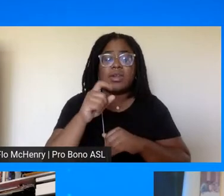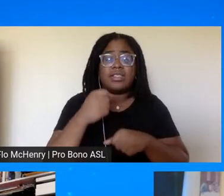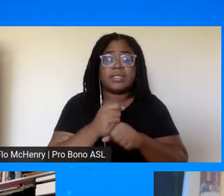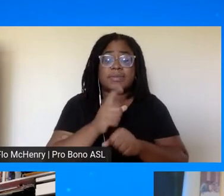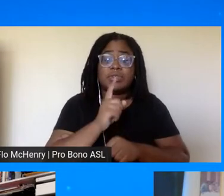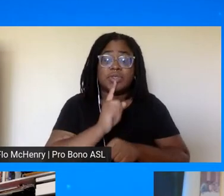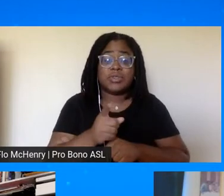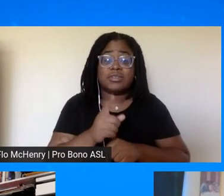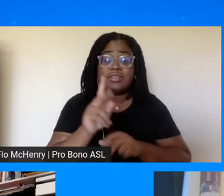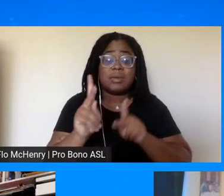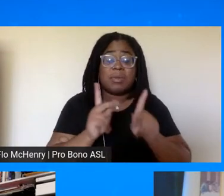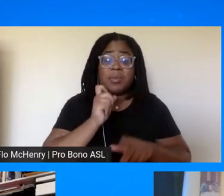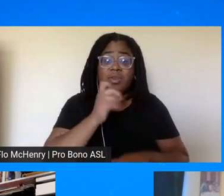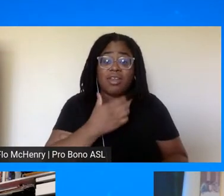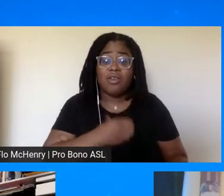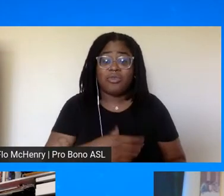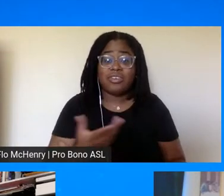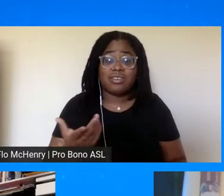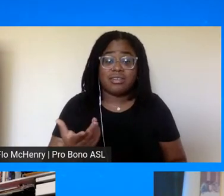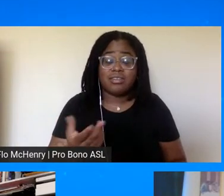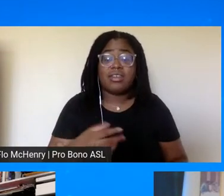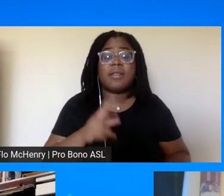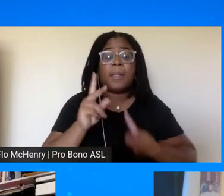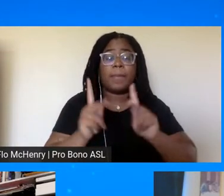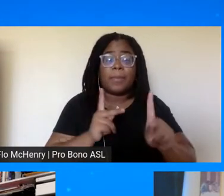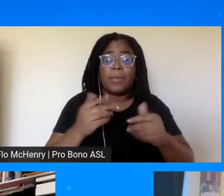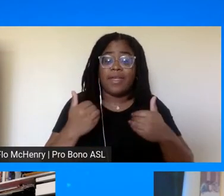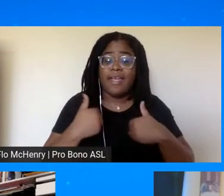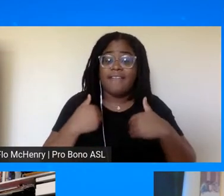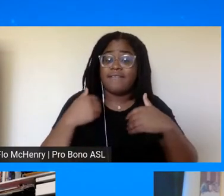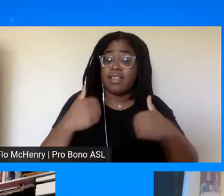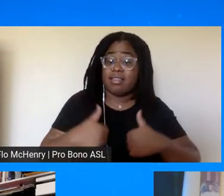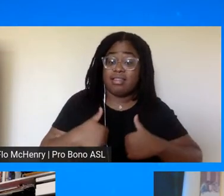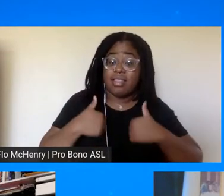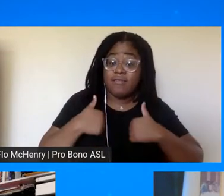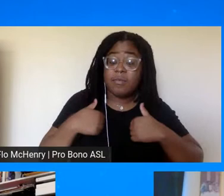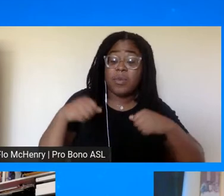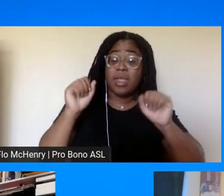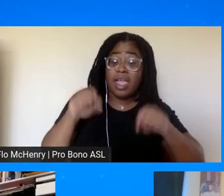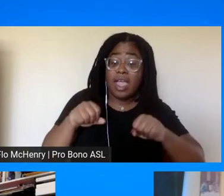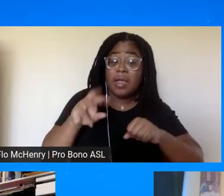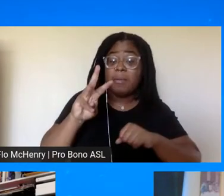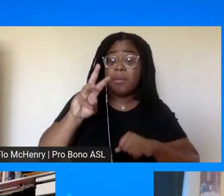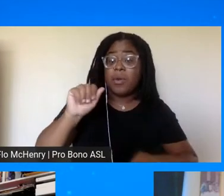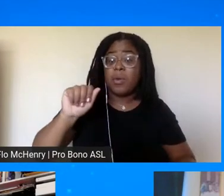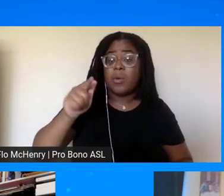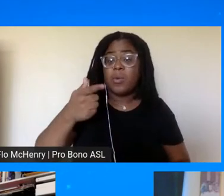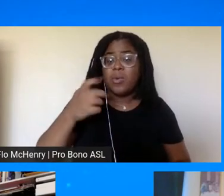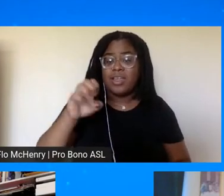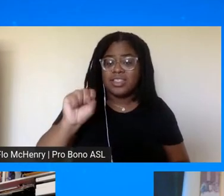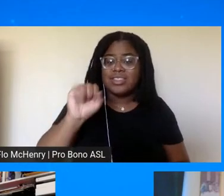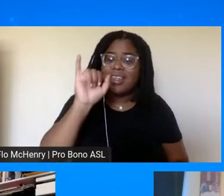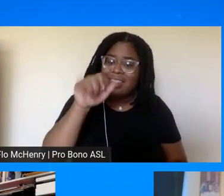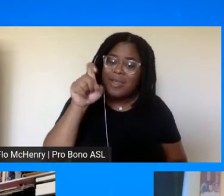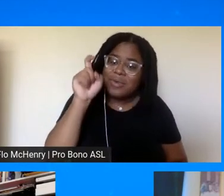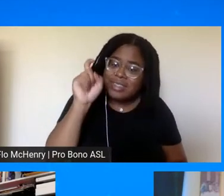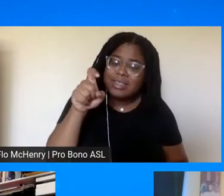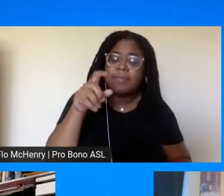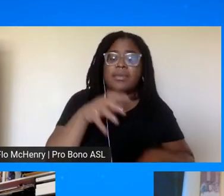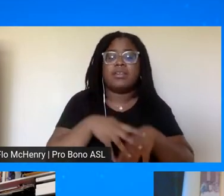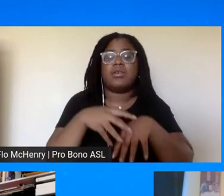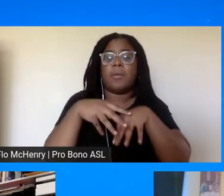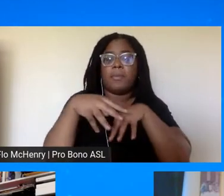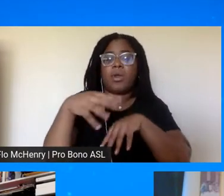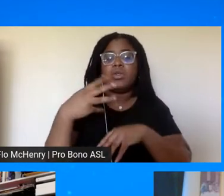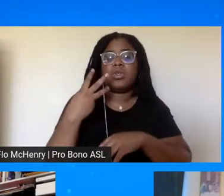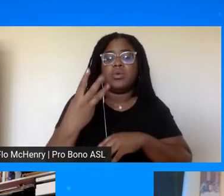that people aren't hungry and that people have livable wages and those were demands of the march on washington now if you're on